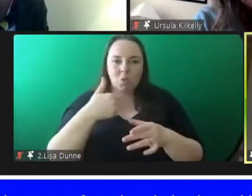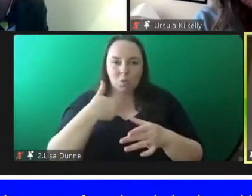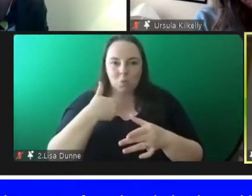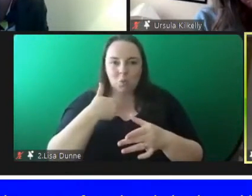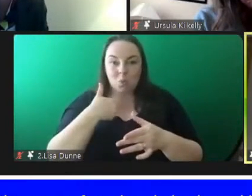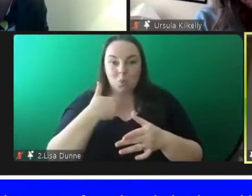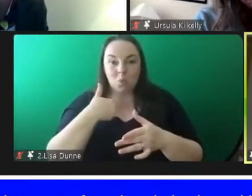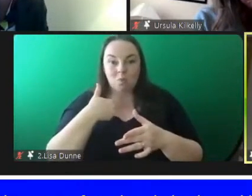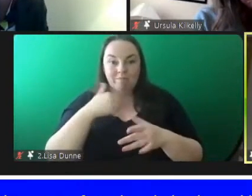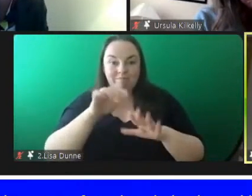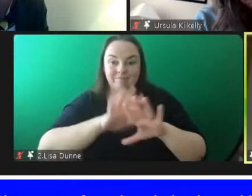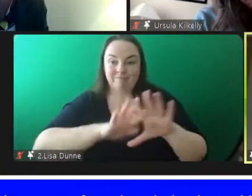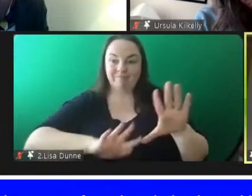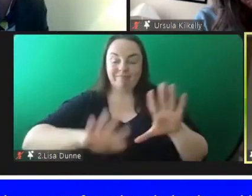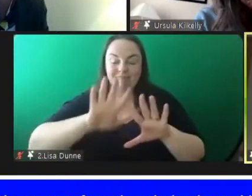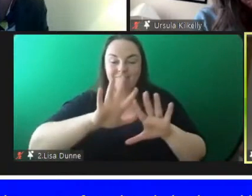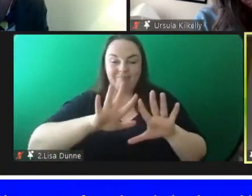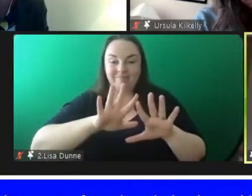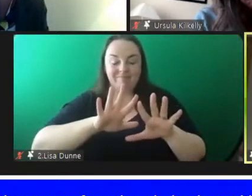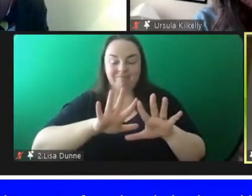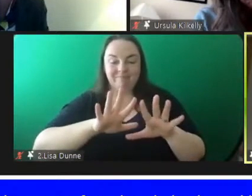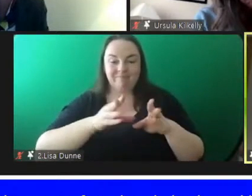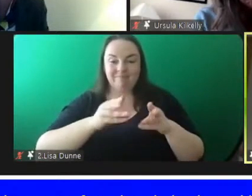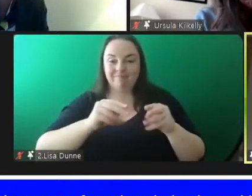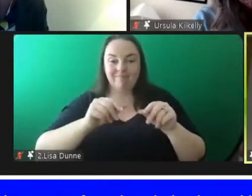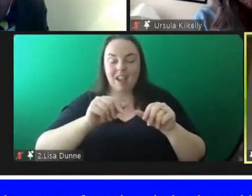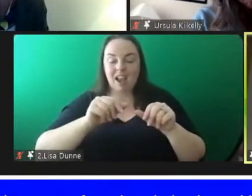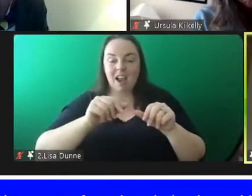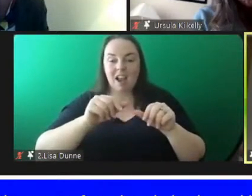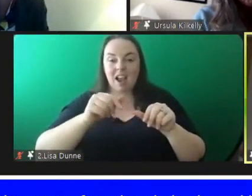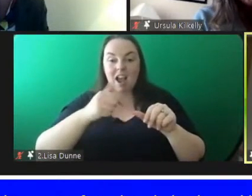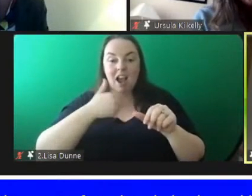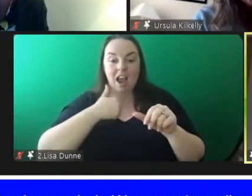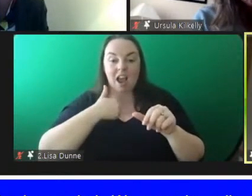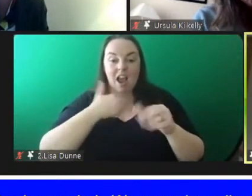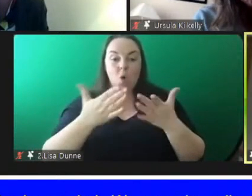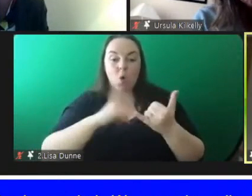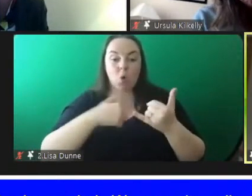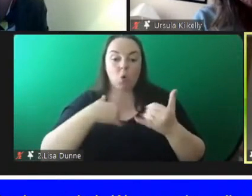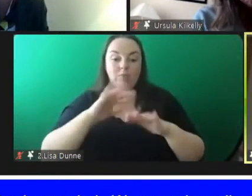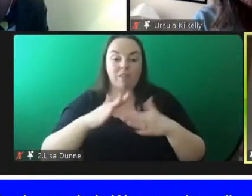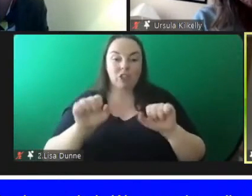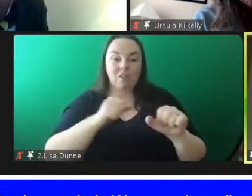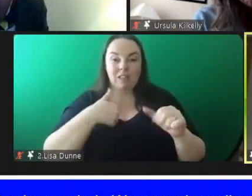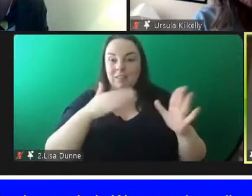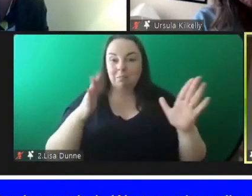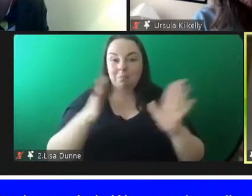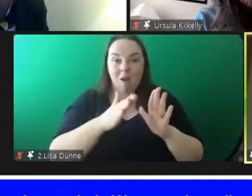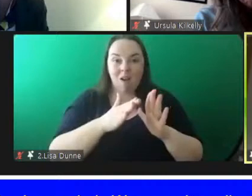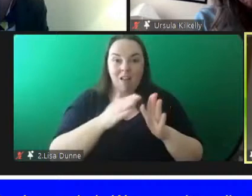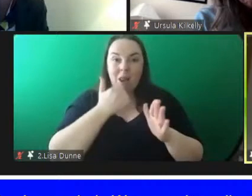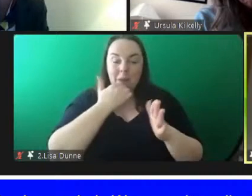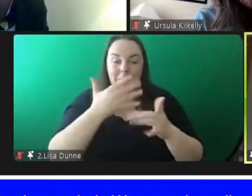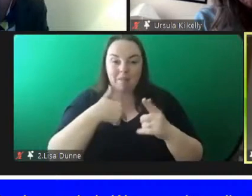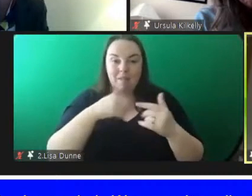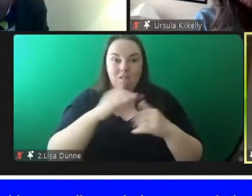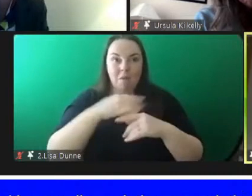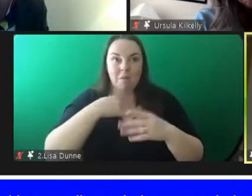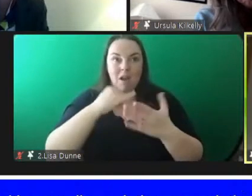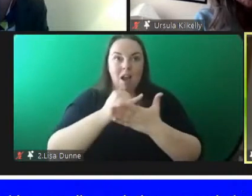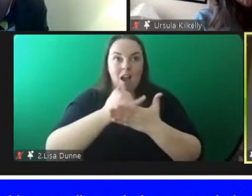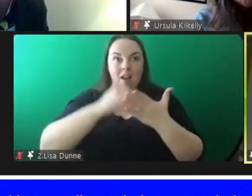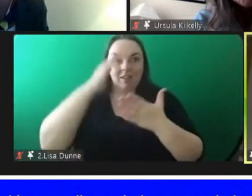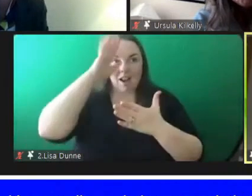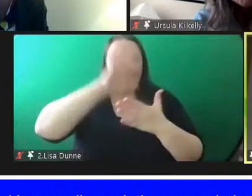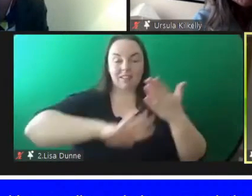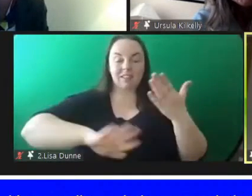population you know it's a small population on a relatively large island for the size of population and that's always